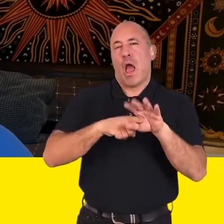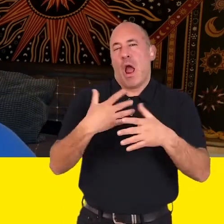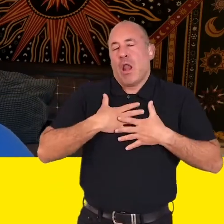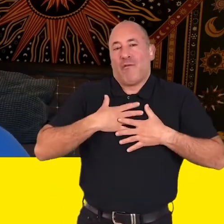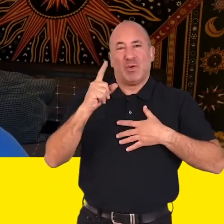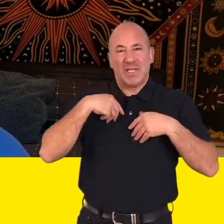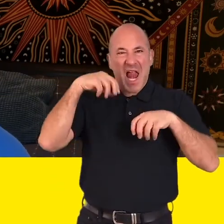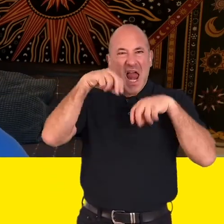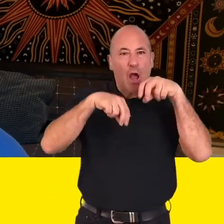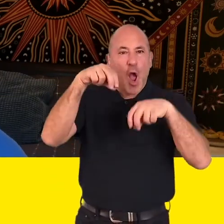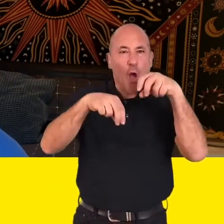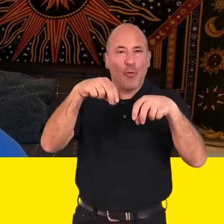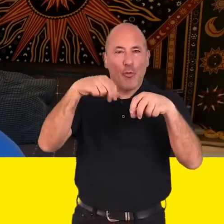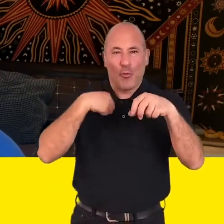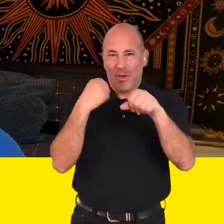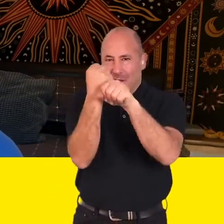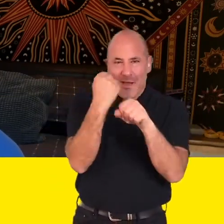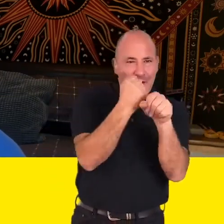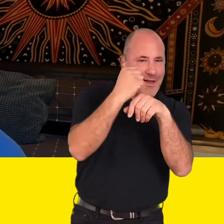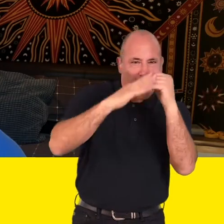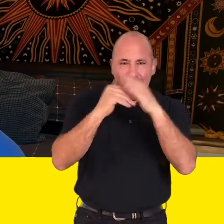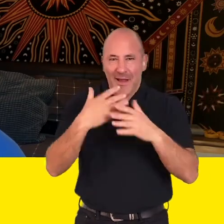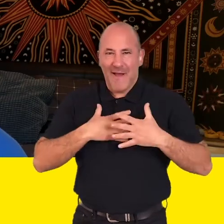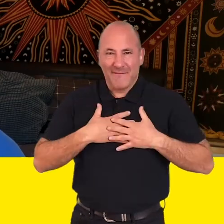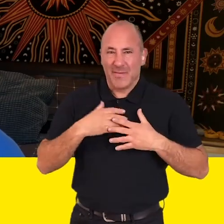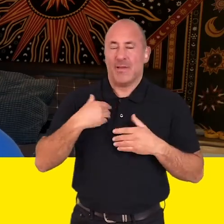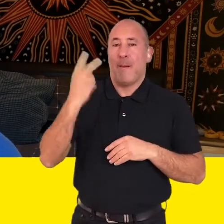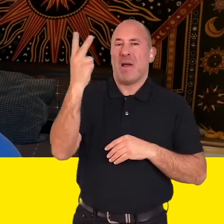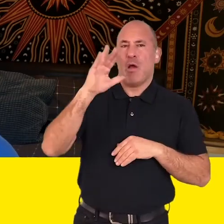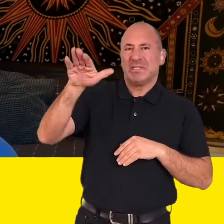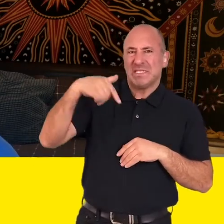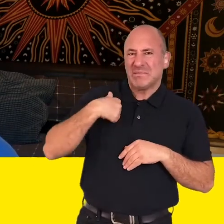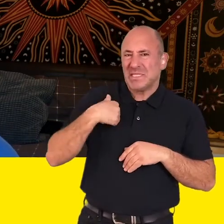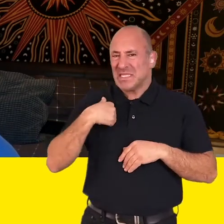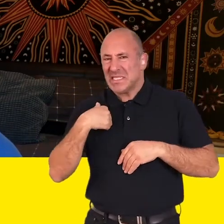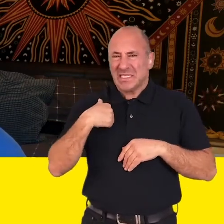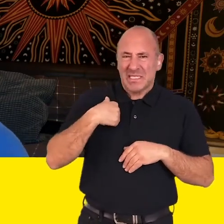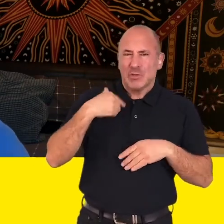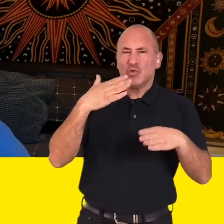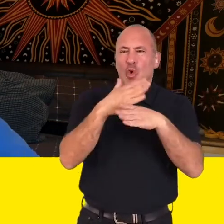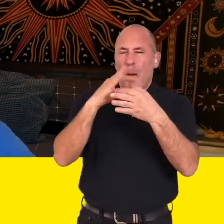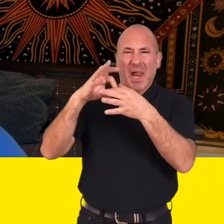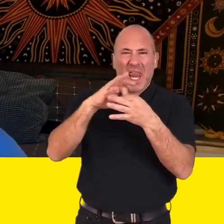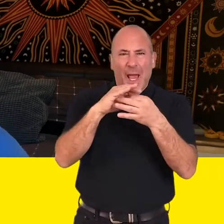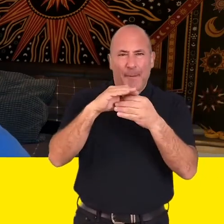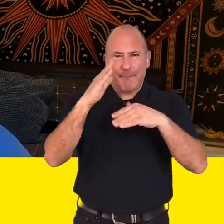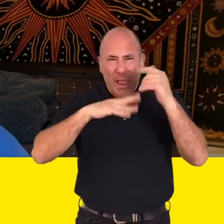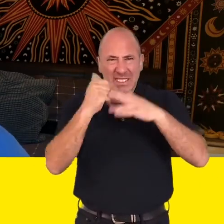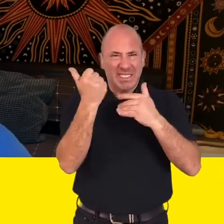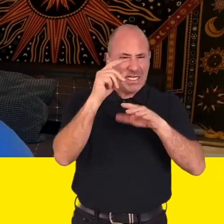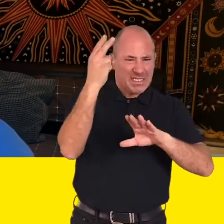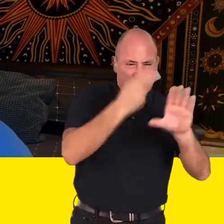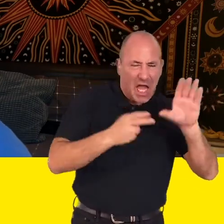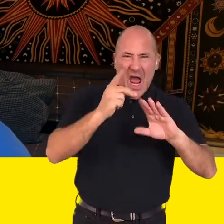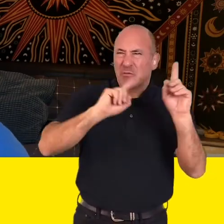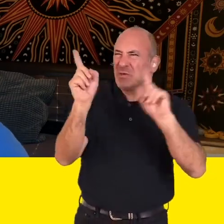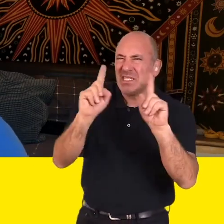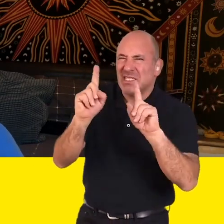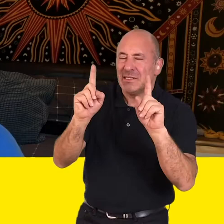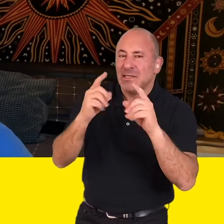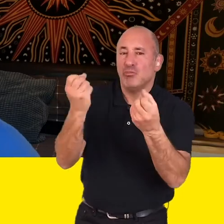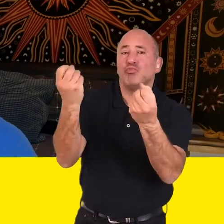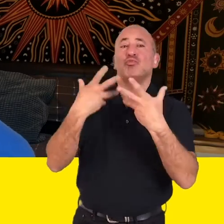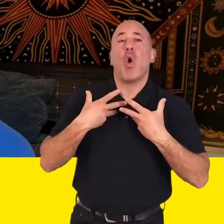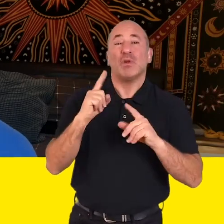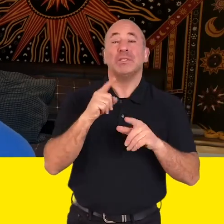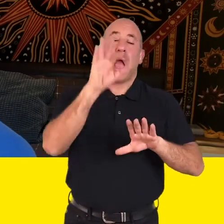Now as a kid I loved playing with Lego and I loved building things and I remember when I asked my parents you know what job involves building and